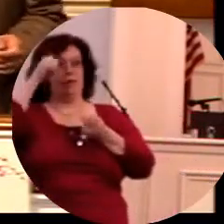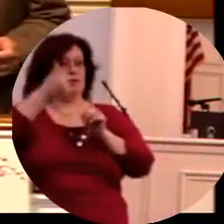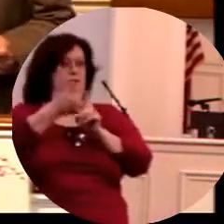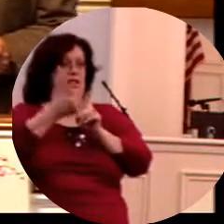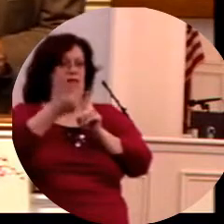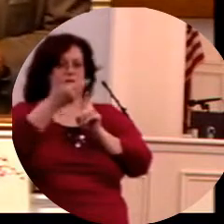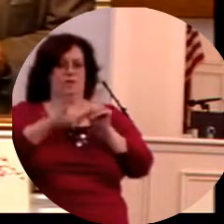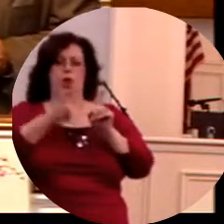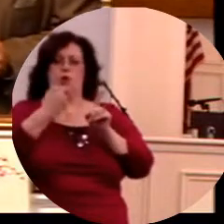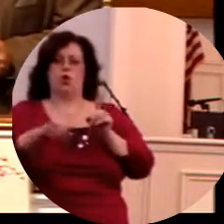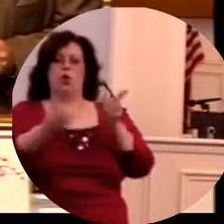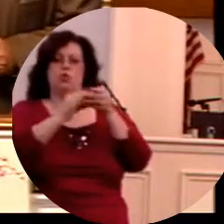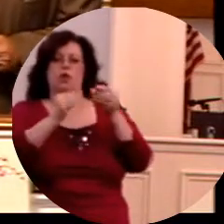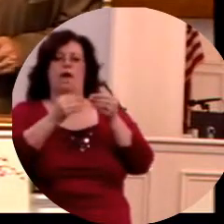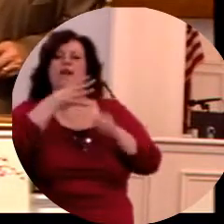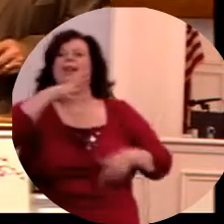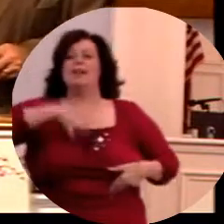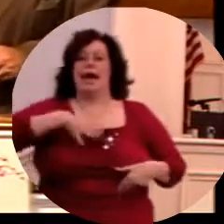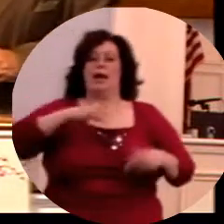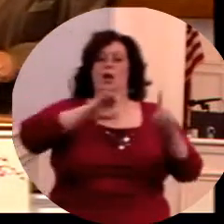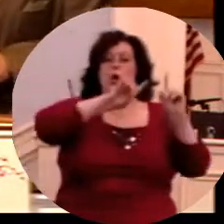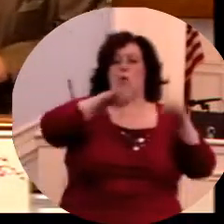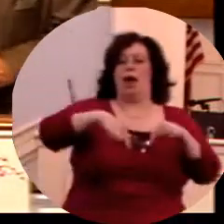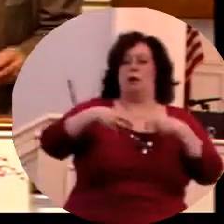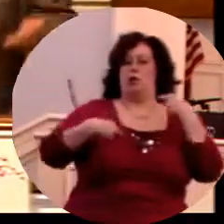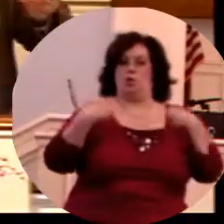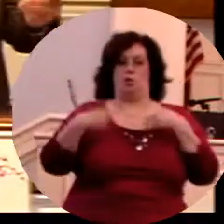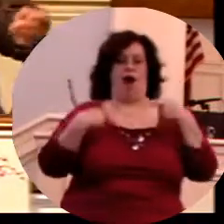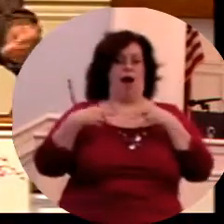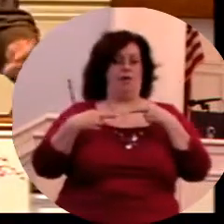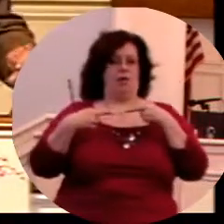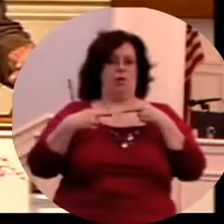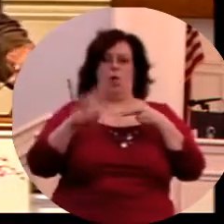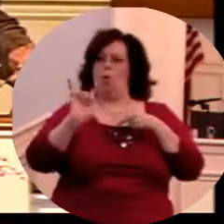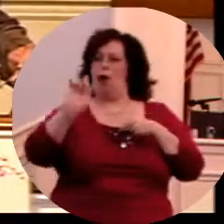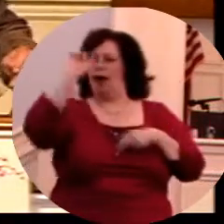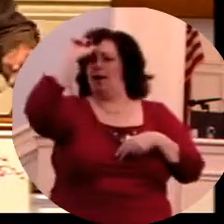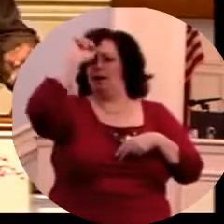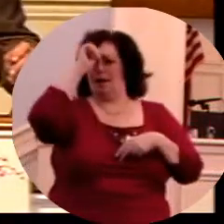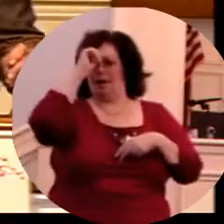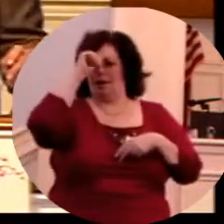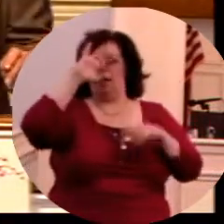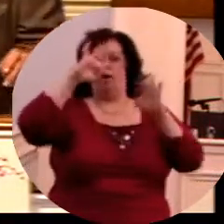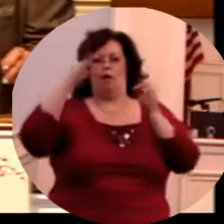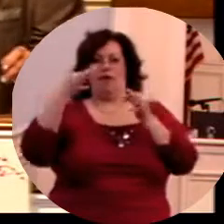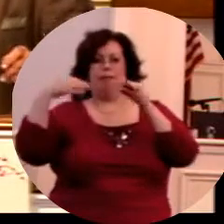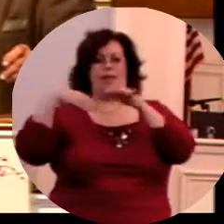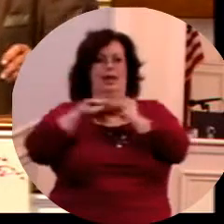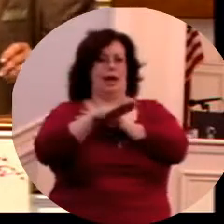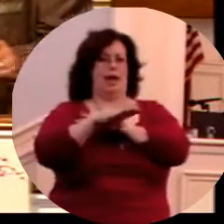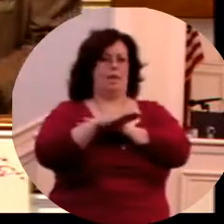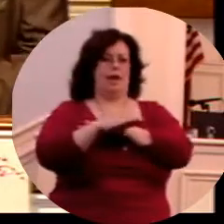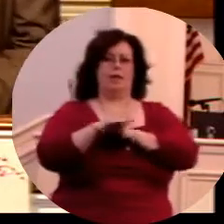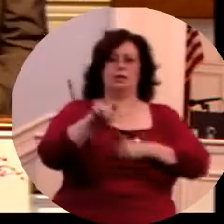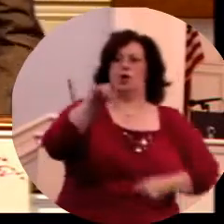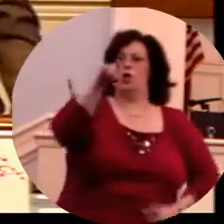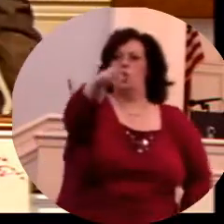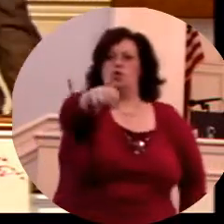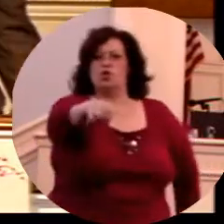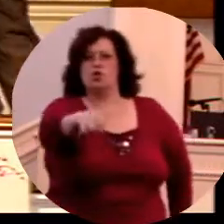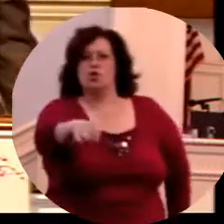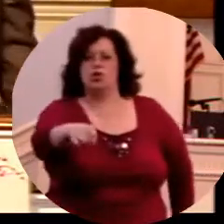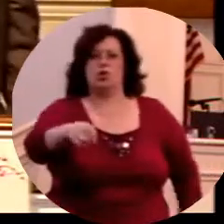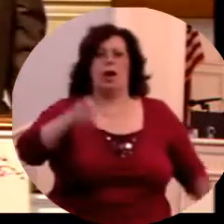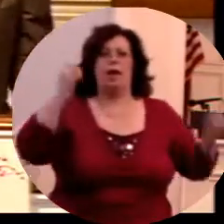from India told about how a lady was in a revival, a tent revival in India, and her family came in and said,